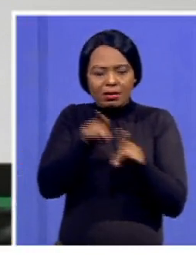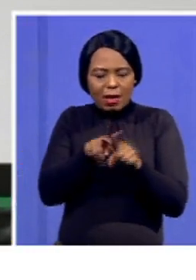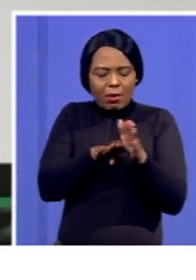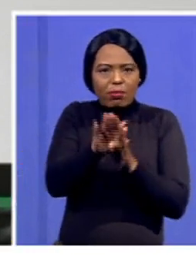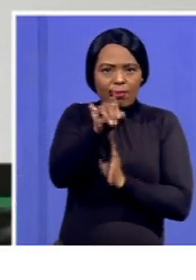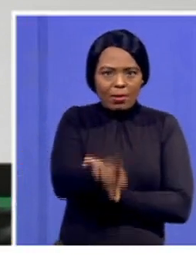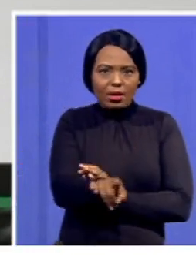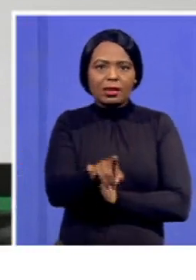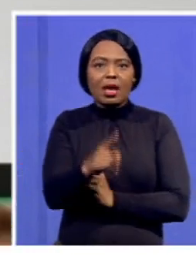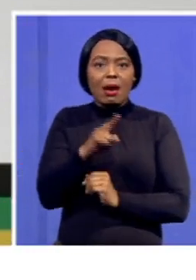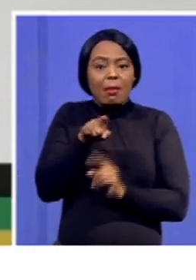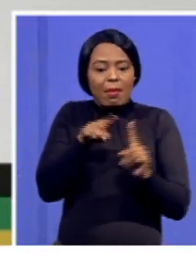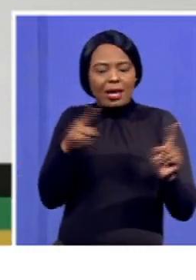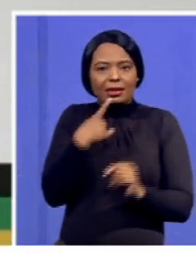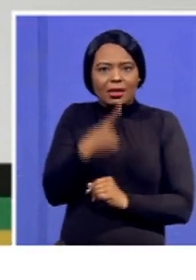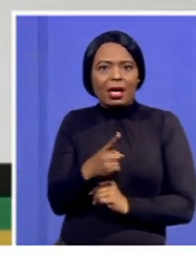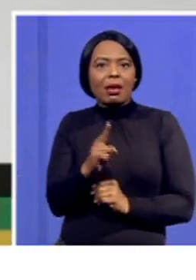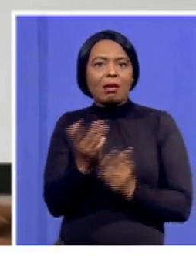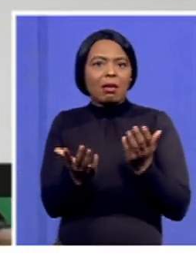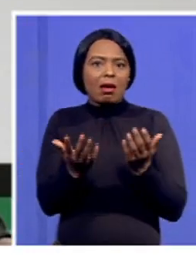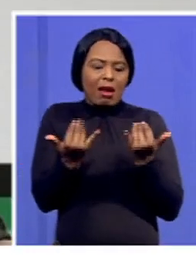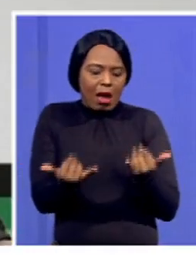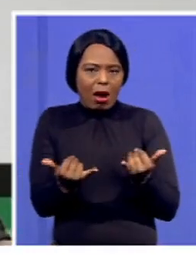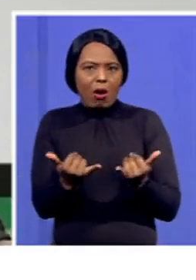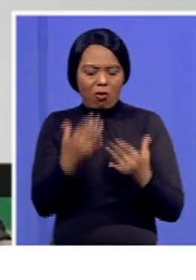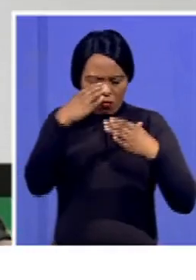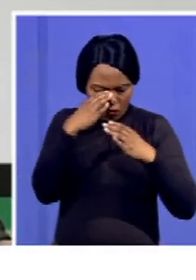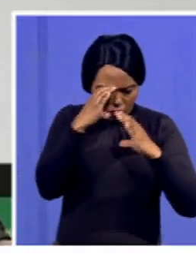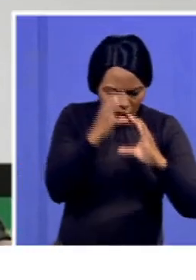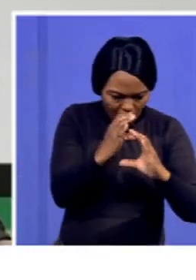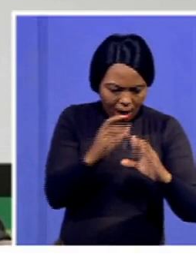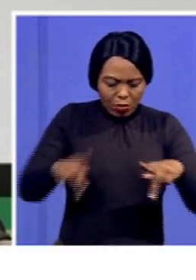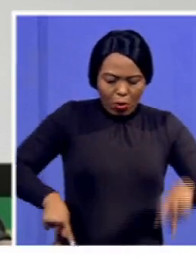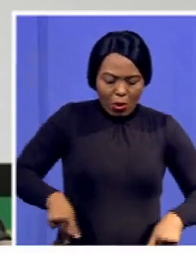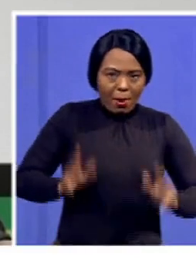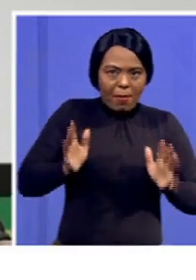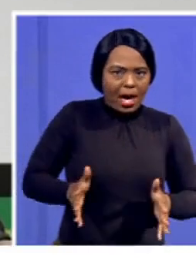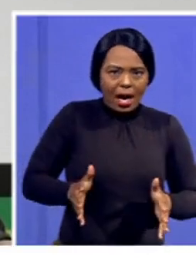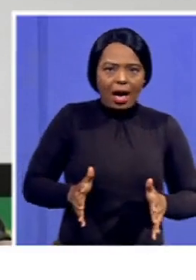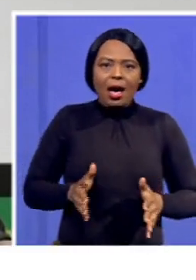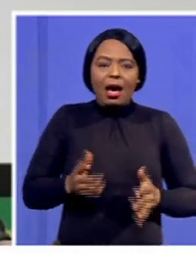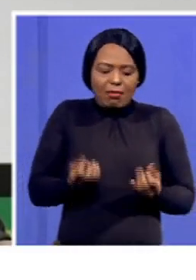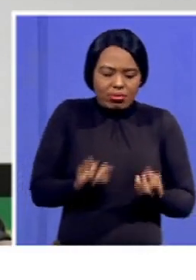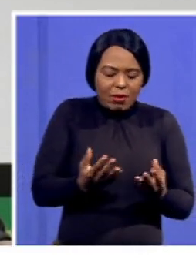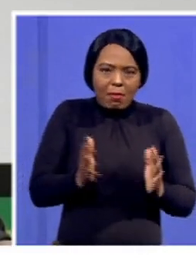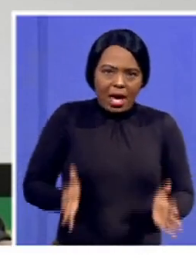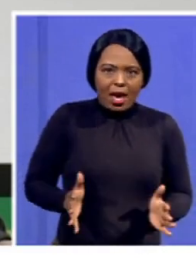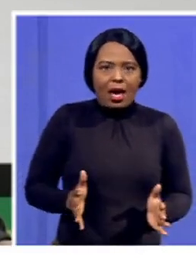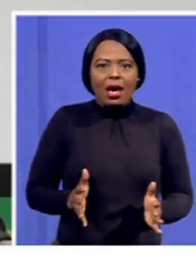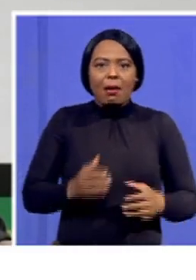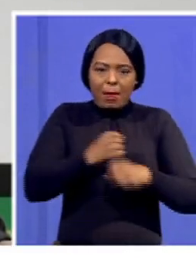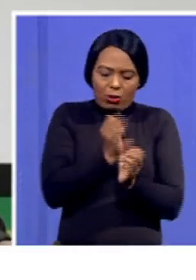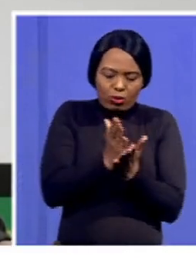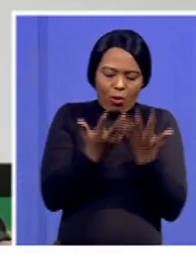All we are saying here, not really in terms of, because we shouldn't get ourselves more into procurement, but we are saying, let's ensure that we implement the